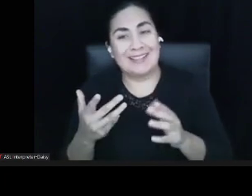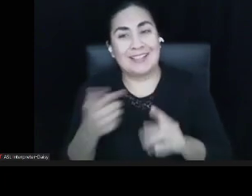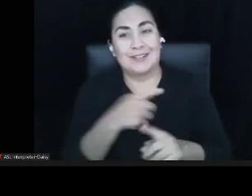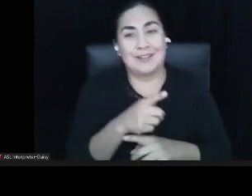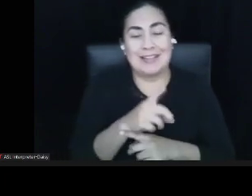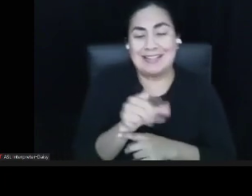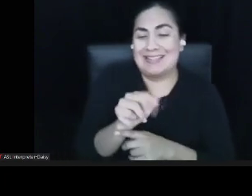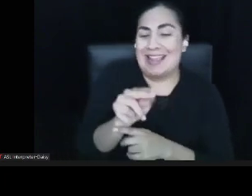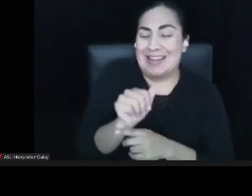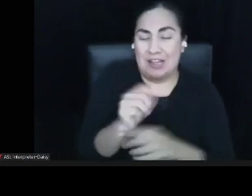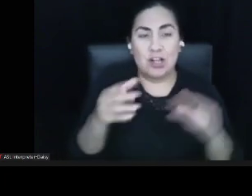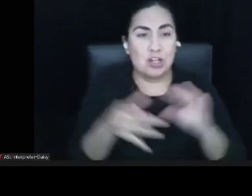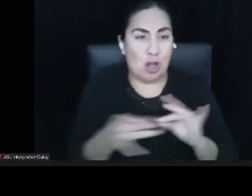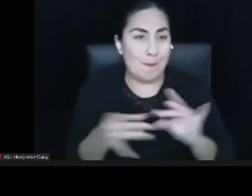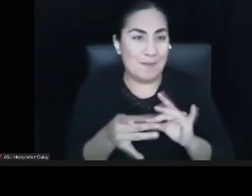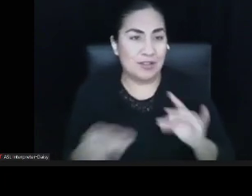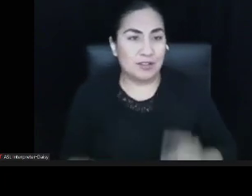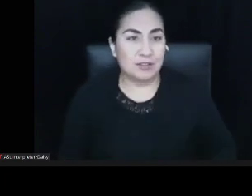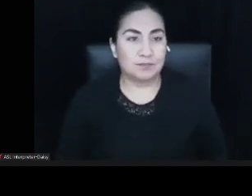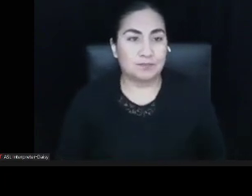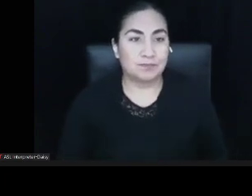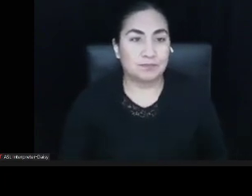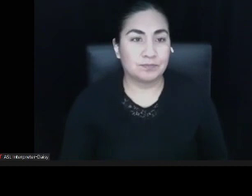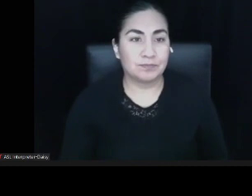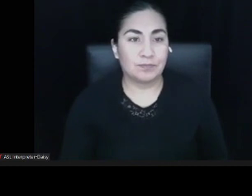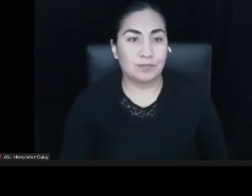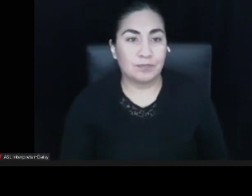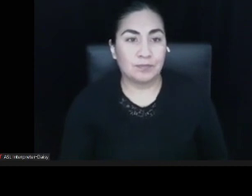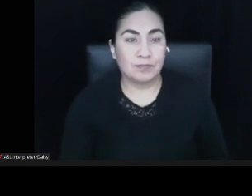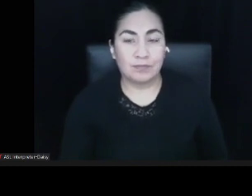So this is just a list of the summaries here.